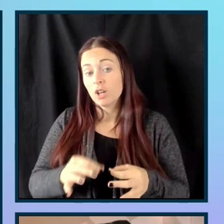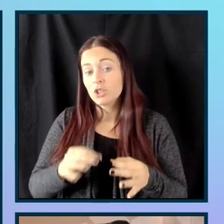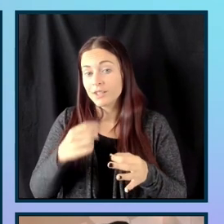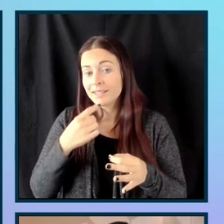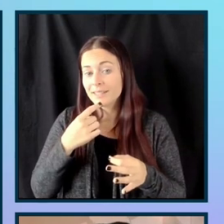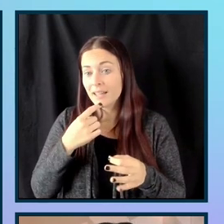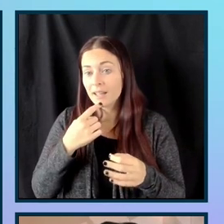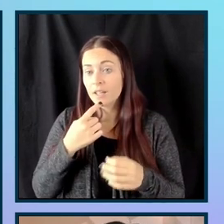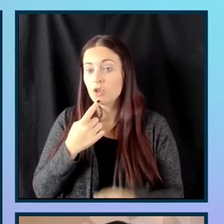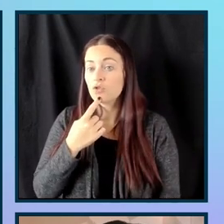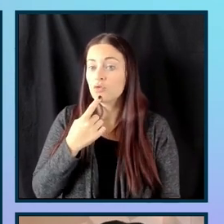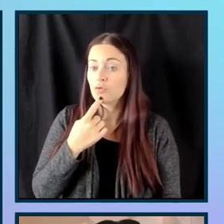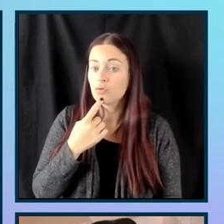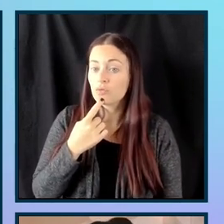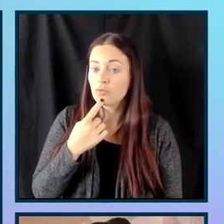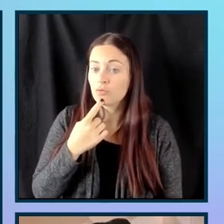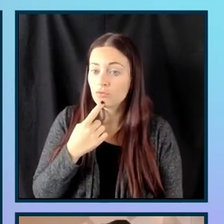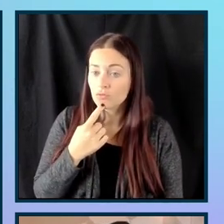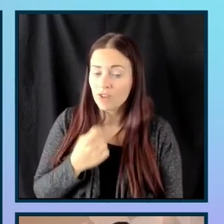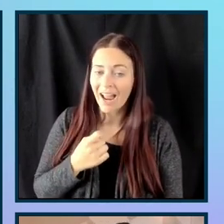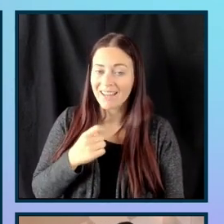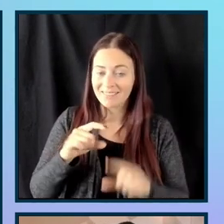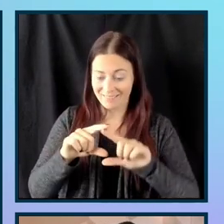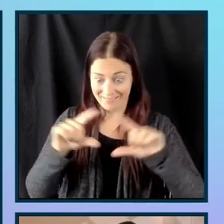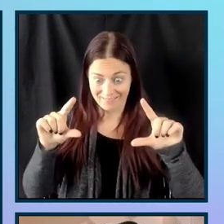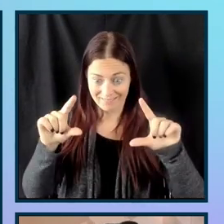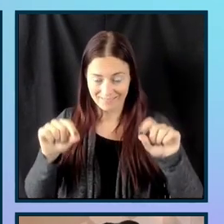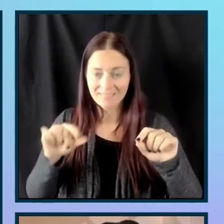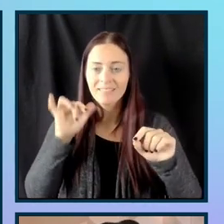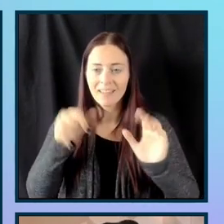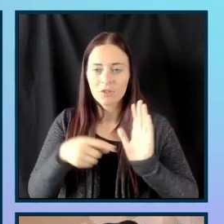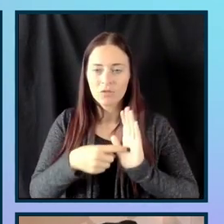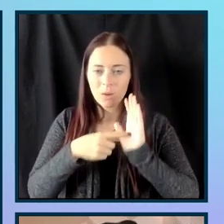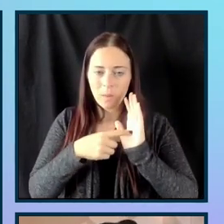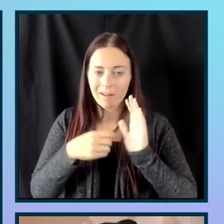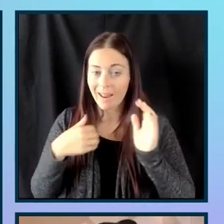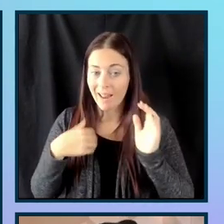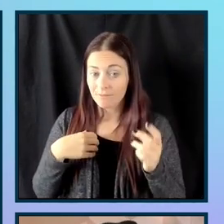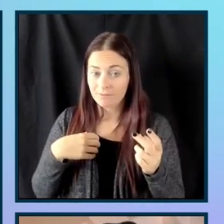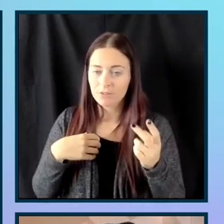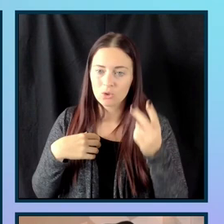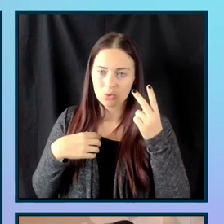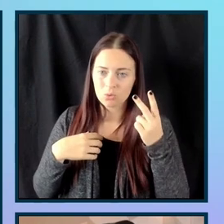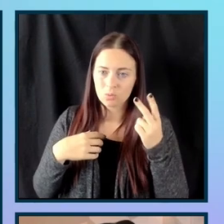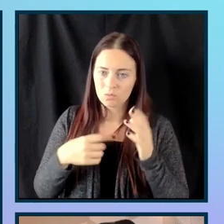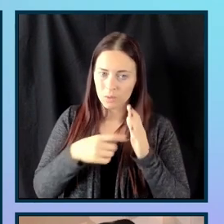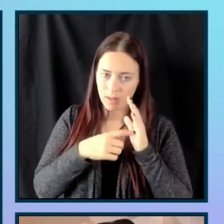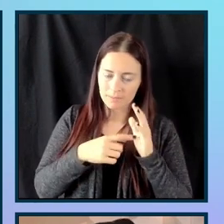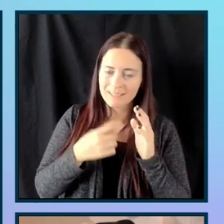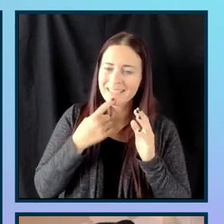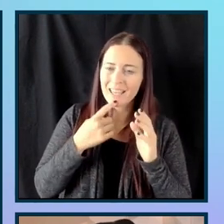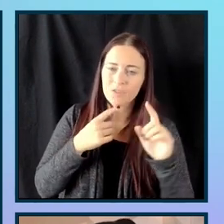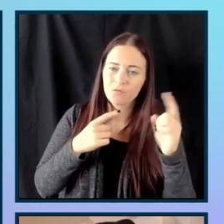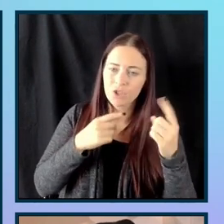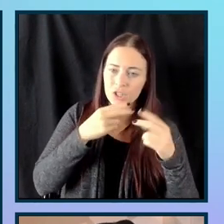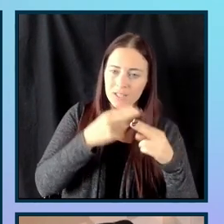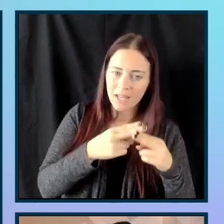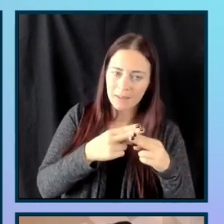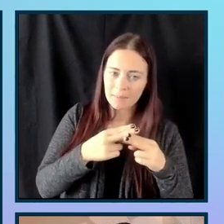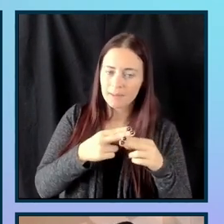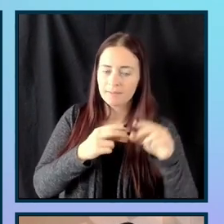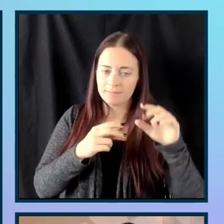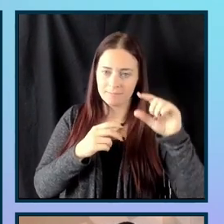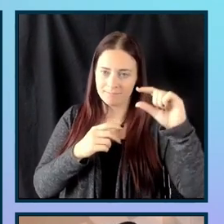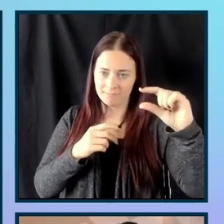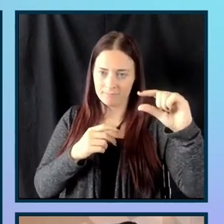red fields are required. And then one of, I have two fields in here. One says first name, the other one says last name. And the first name